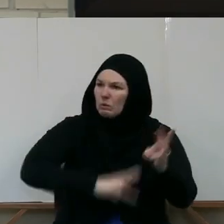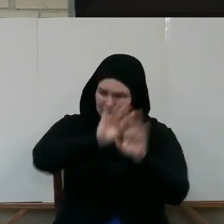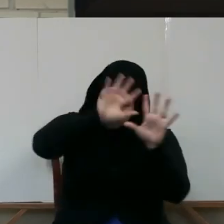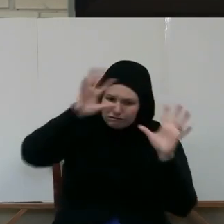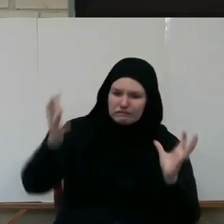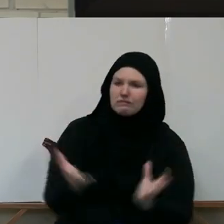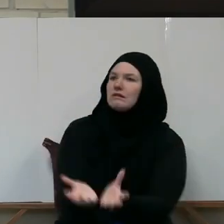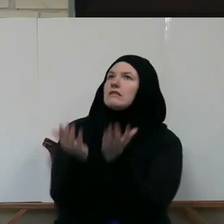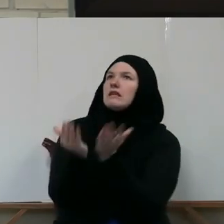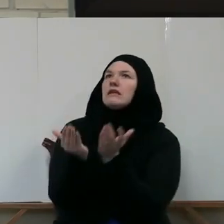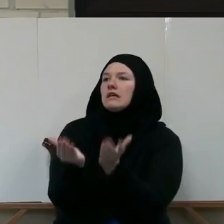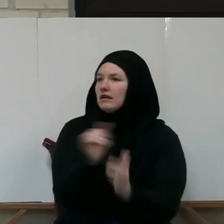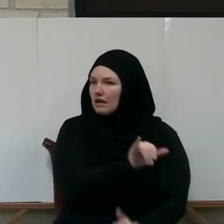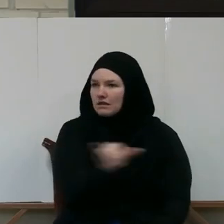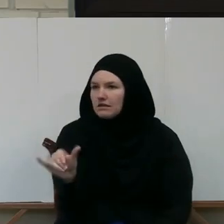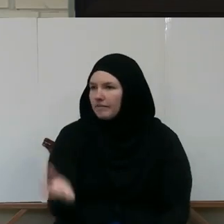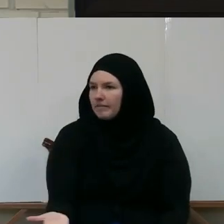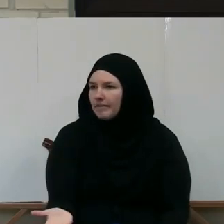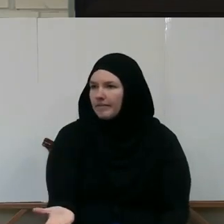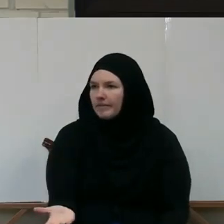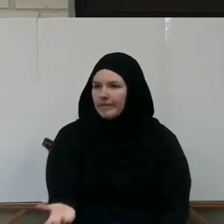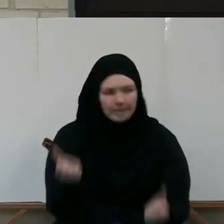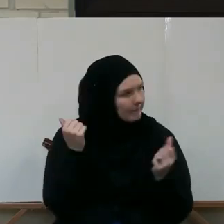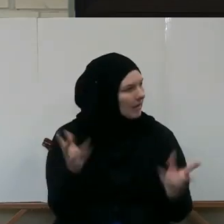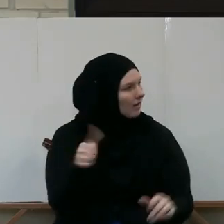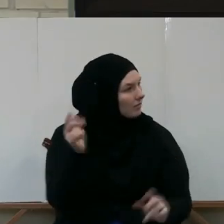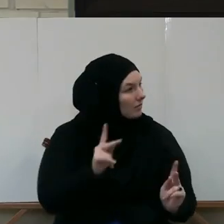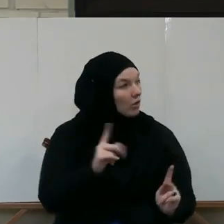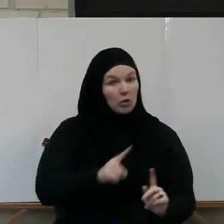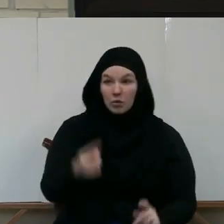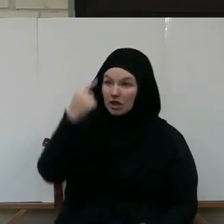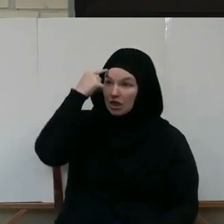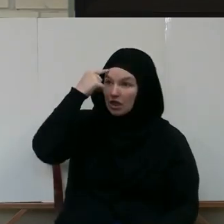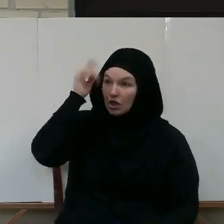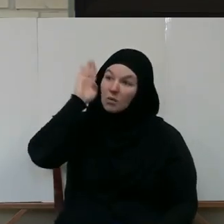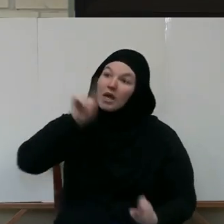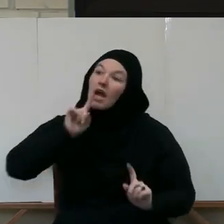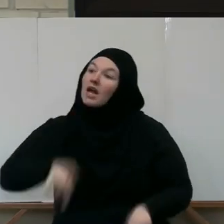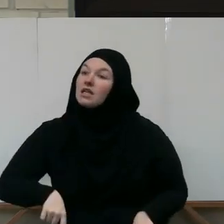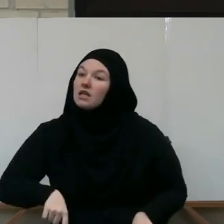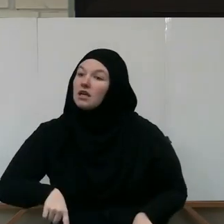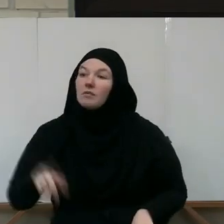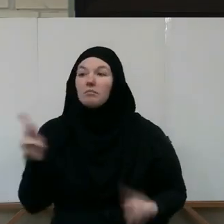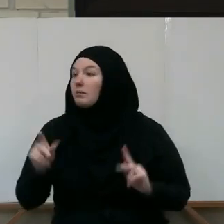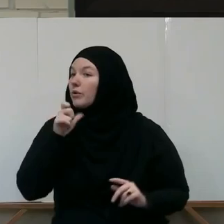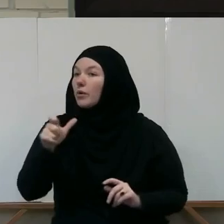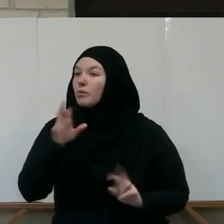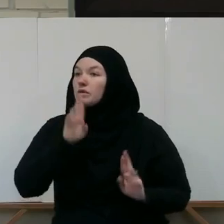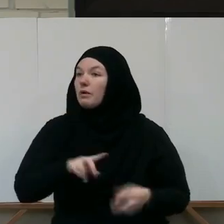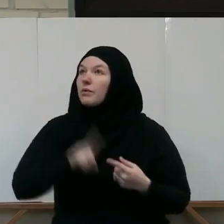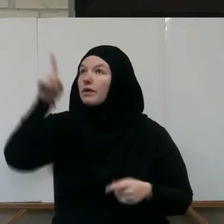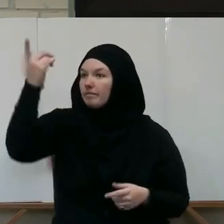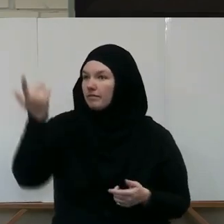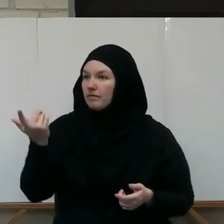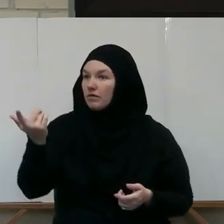Maybe for one and the same thing. So do you think he will answer the ones who do not respond to him,